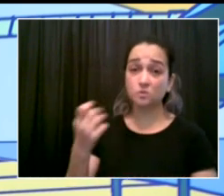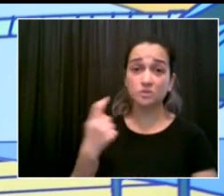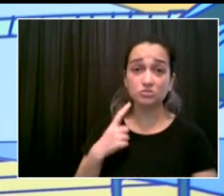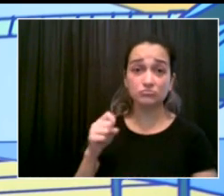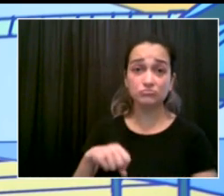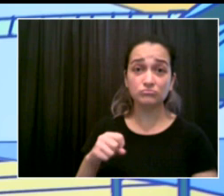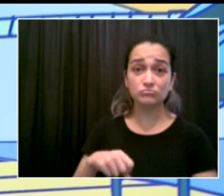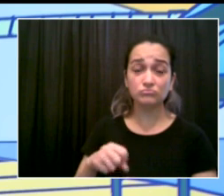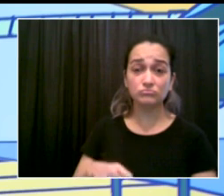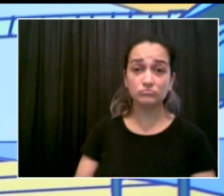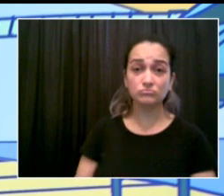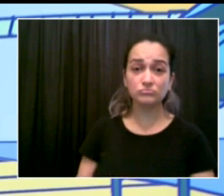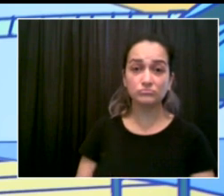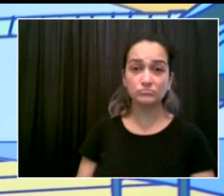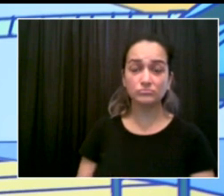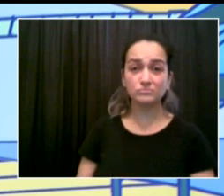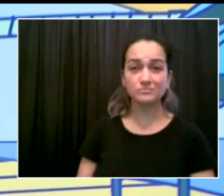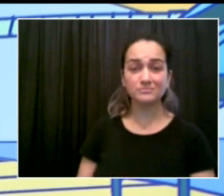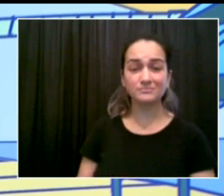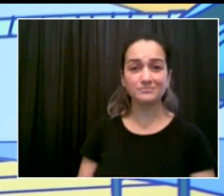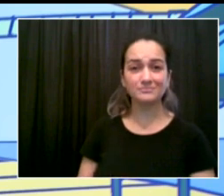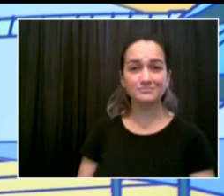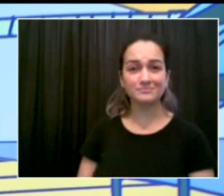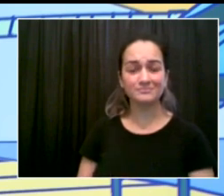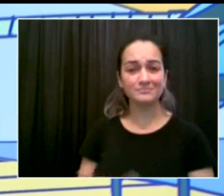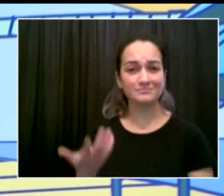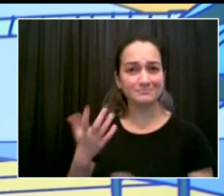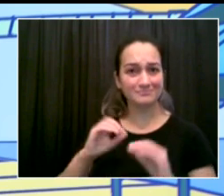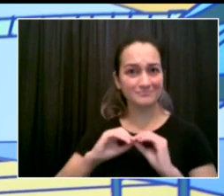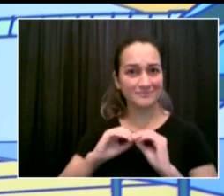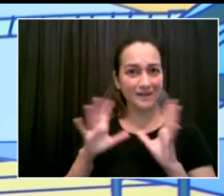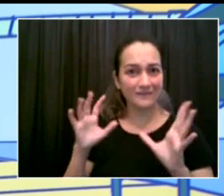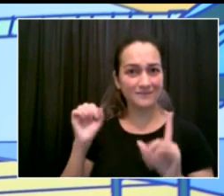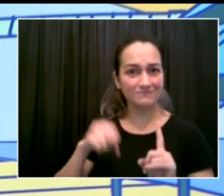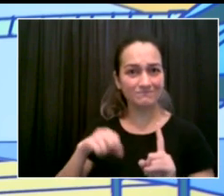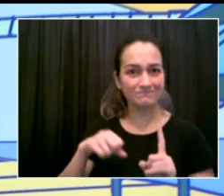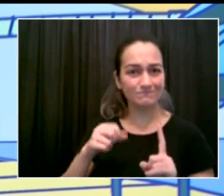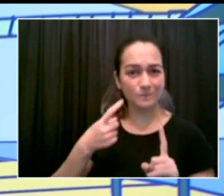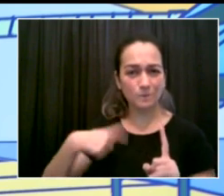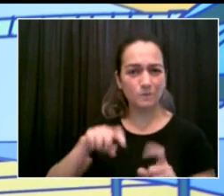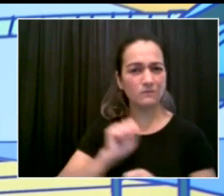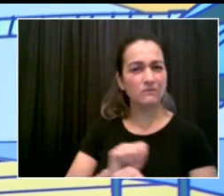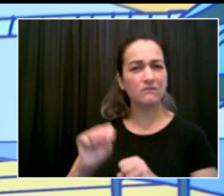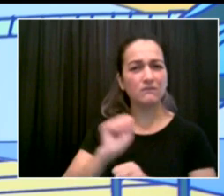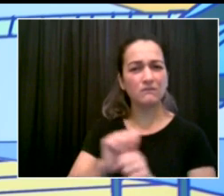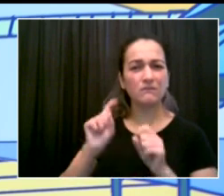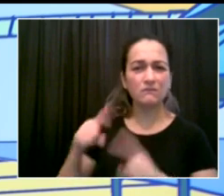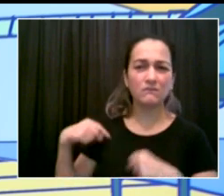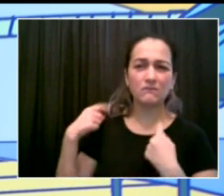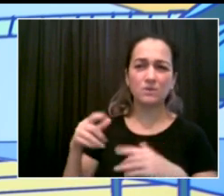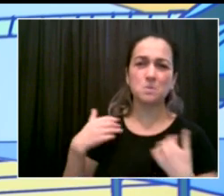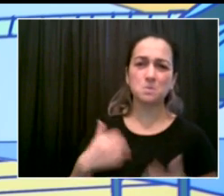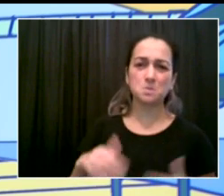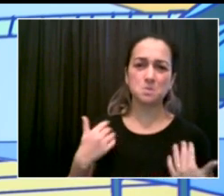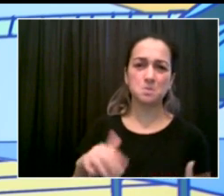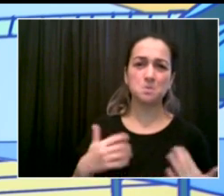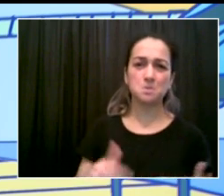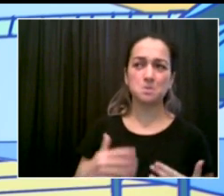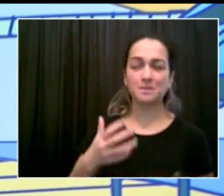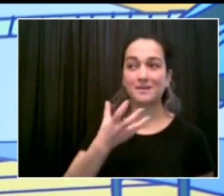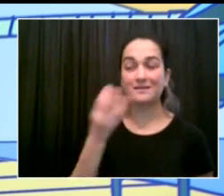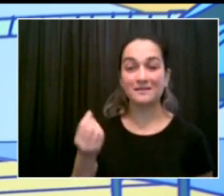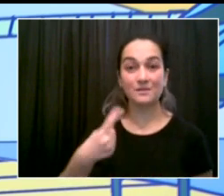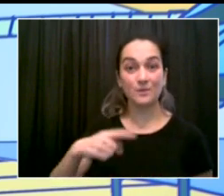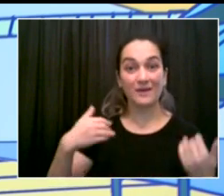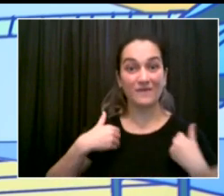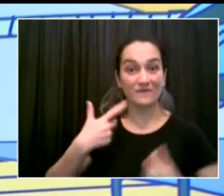Obviously, everything we're doing on vaccination, which is the strategy, everything we've been doing to support kids with summer rising to